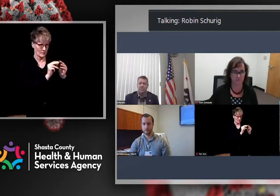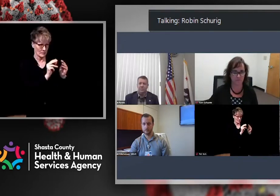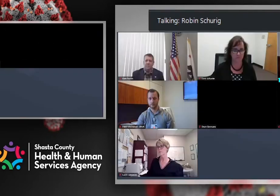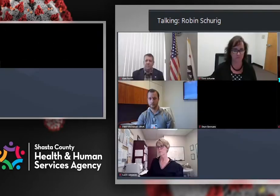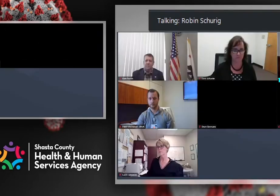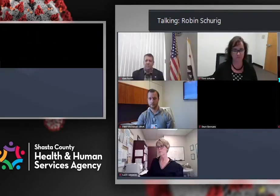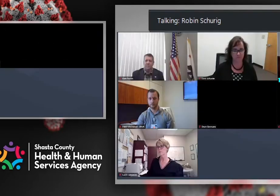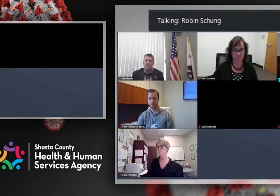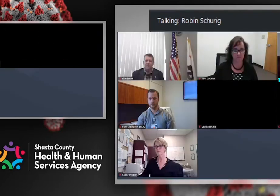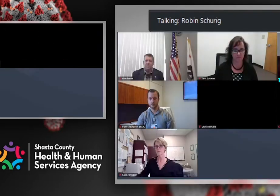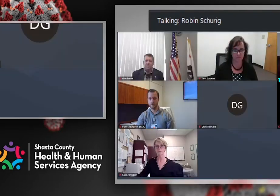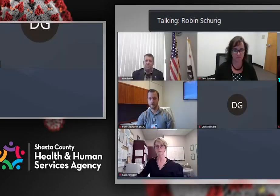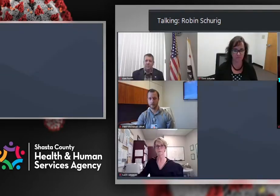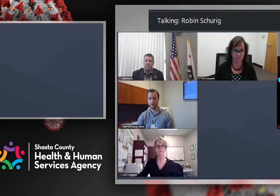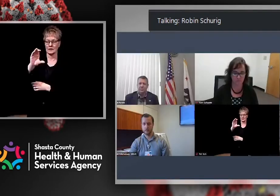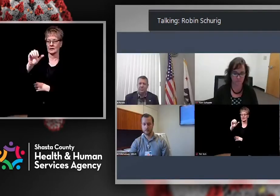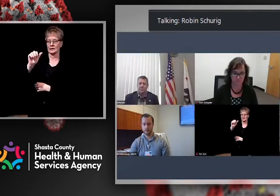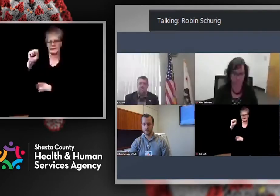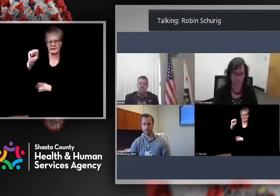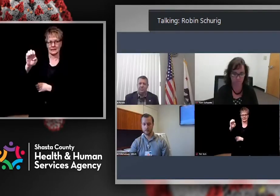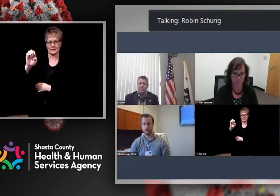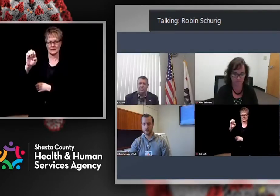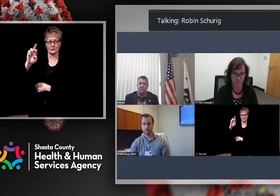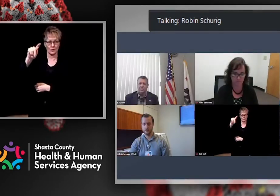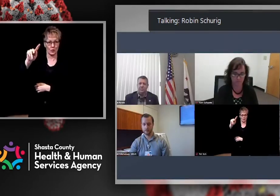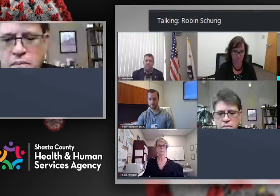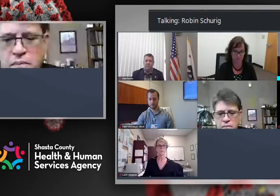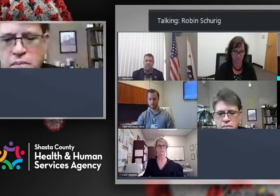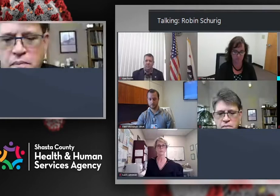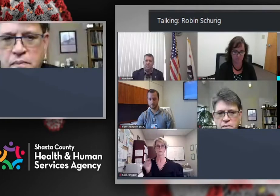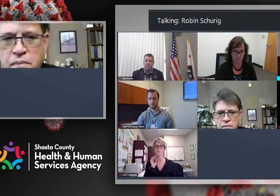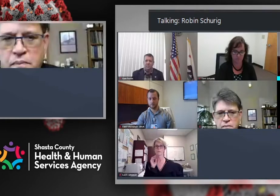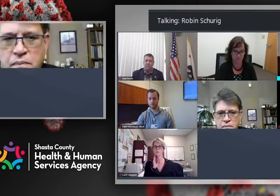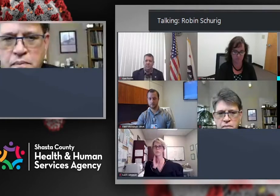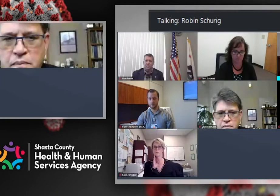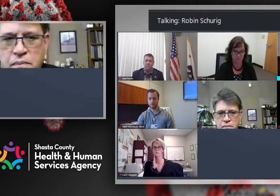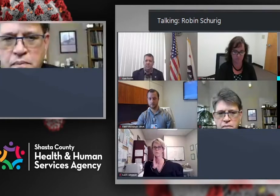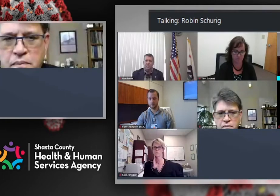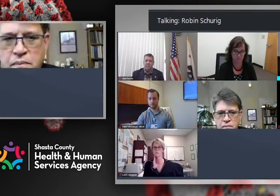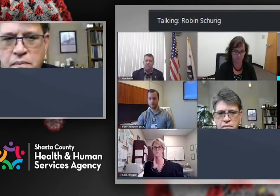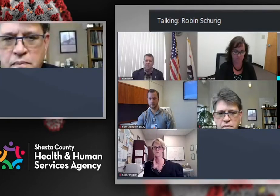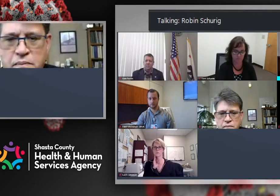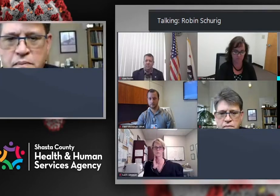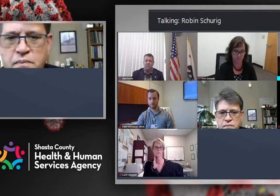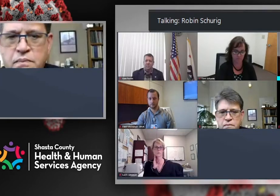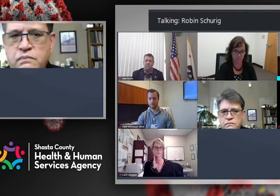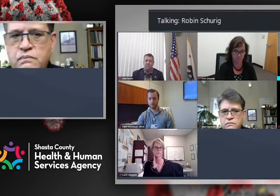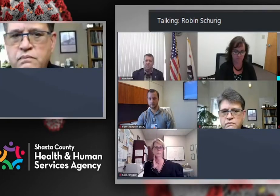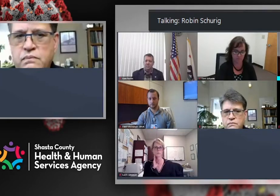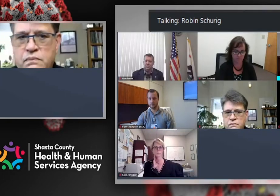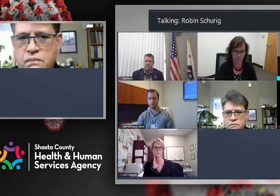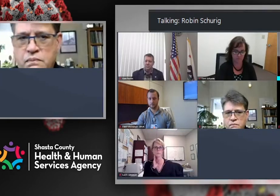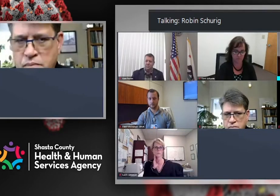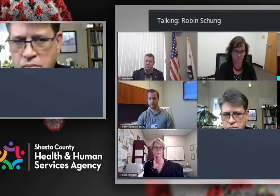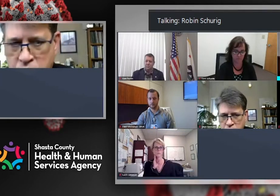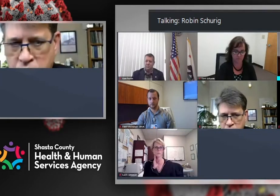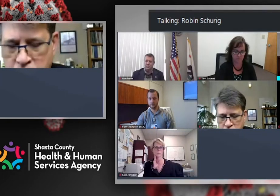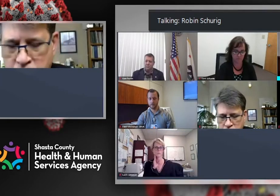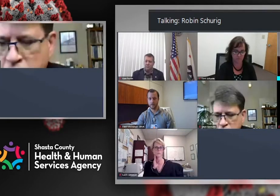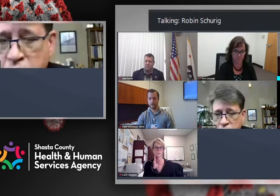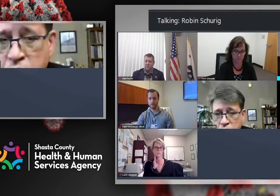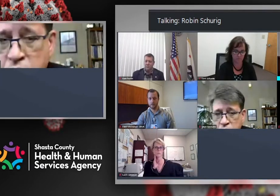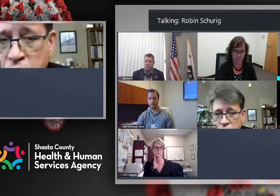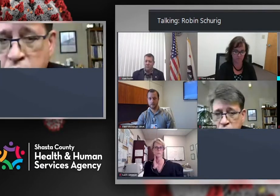that our case rate from the week after Christmas reflects an all-time high of 48.3 daily cases for